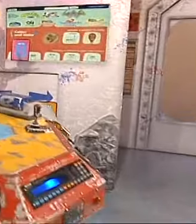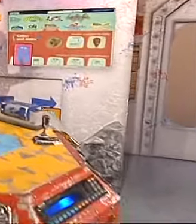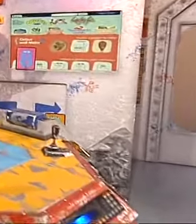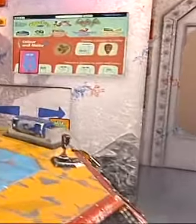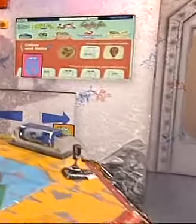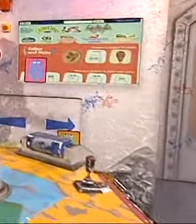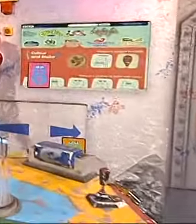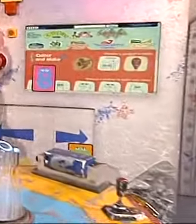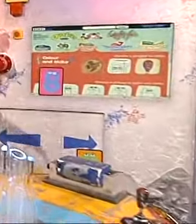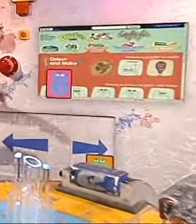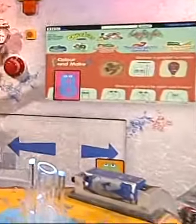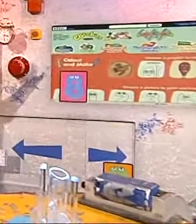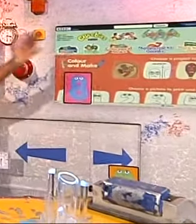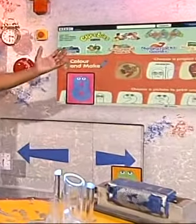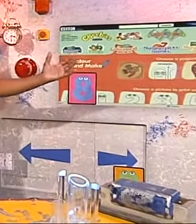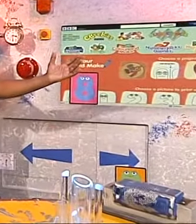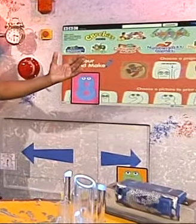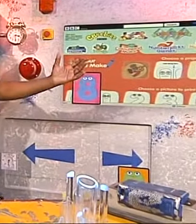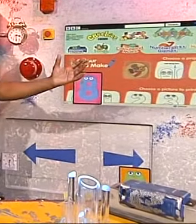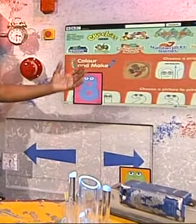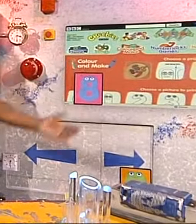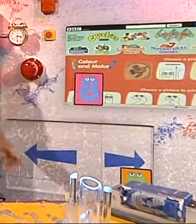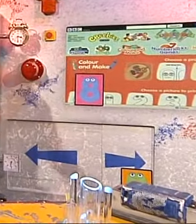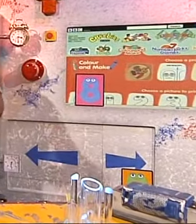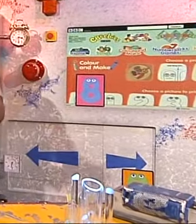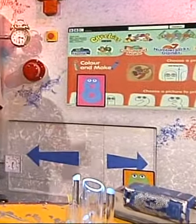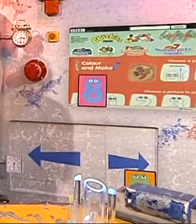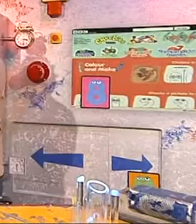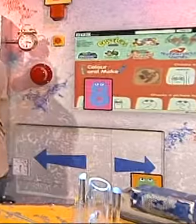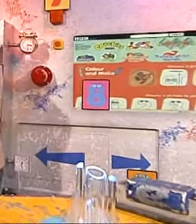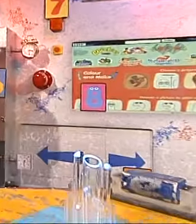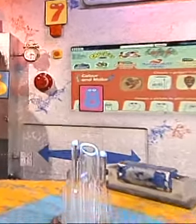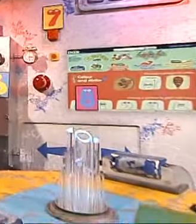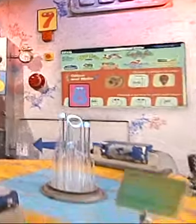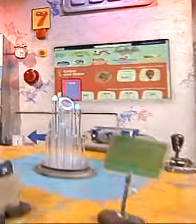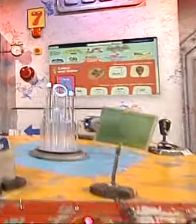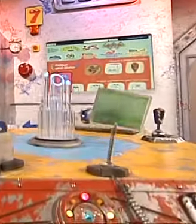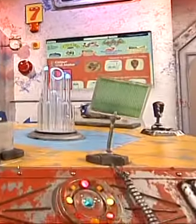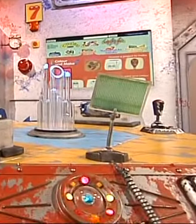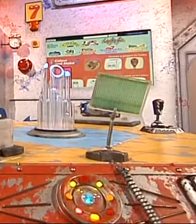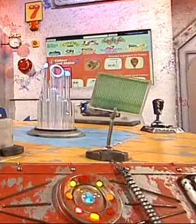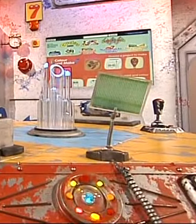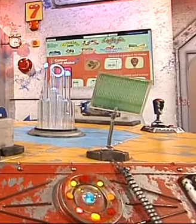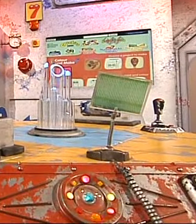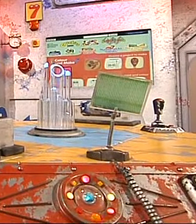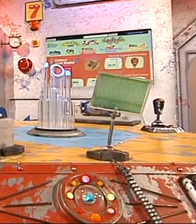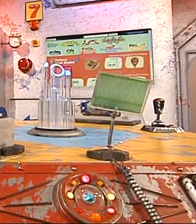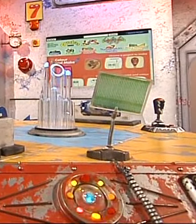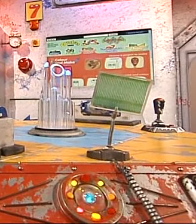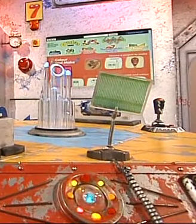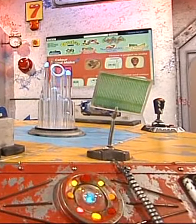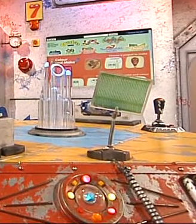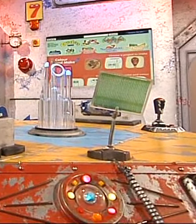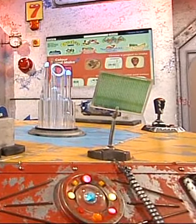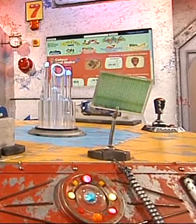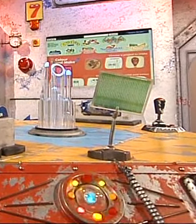All around the garage here, we have the number jacks. Now, all I have to do is press the number machine to see which number it lands on.